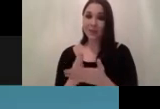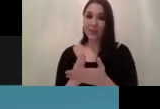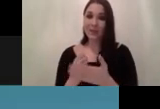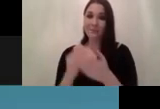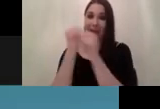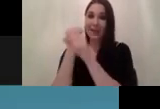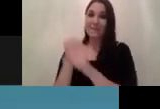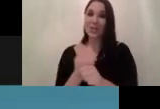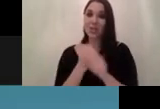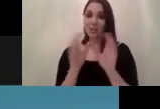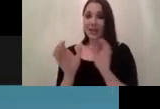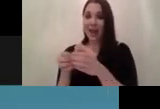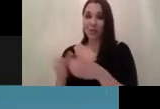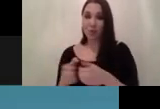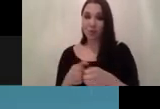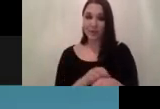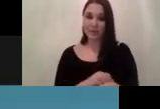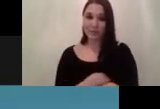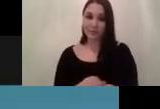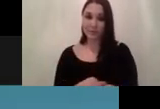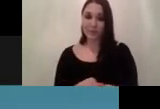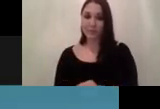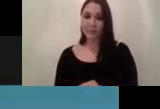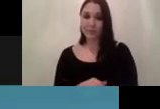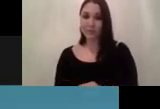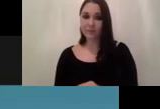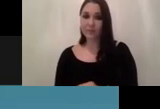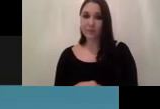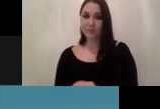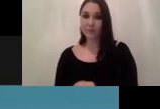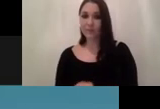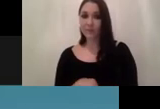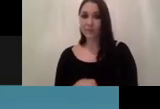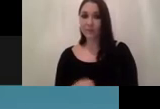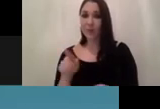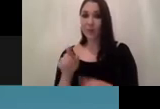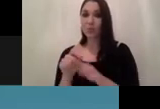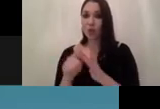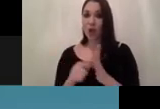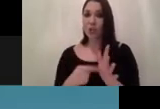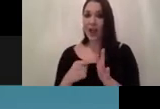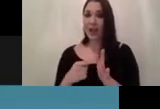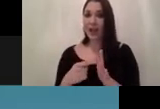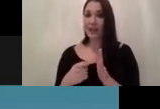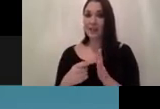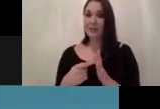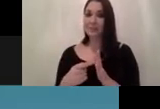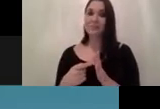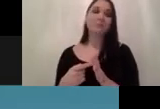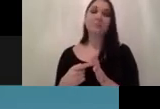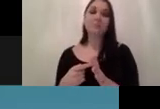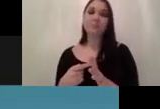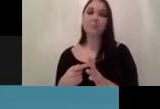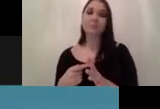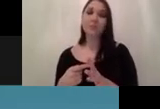category so if those projects pan out huge reward if they don't pan out no worries you still have the